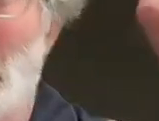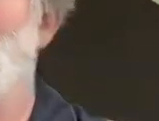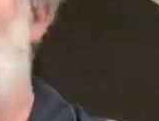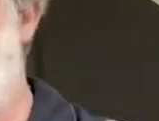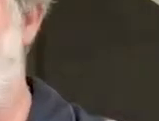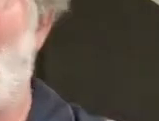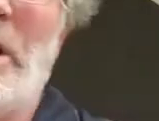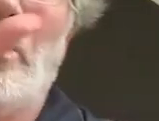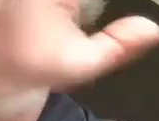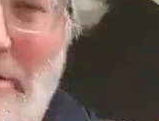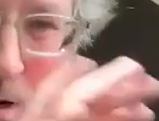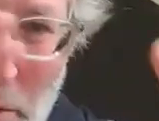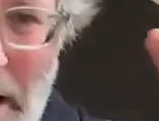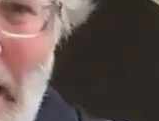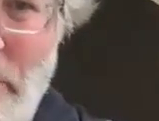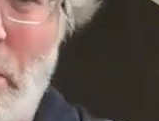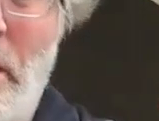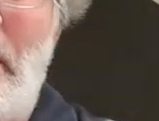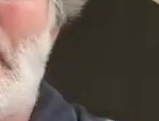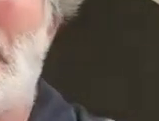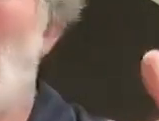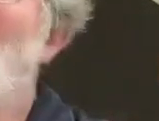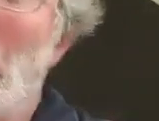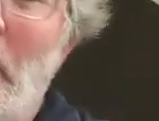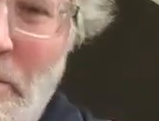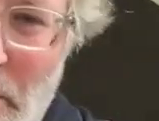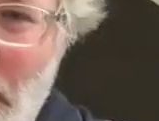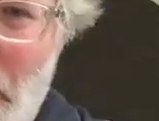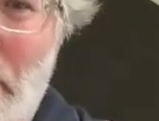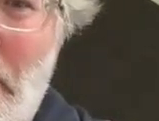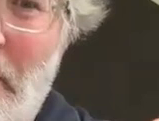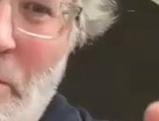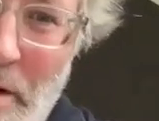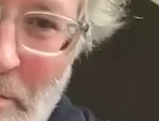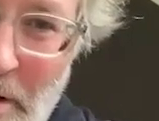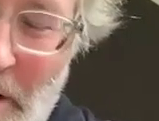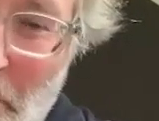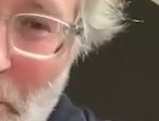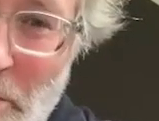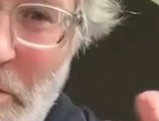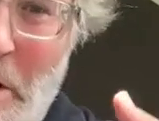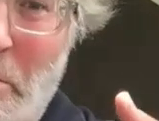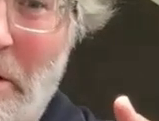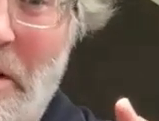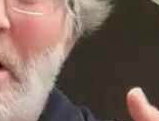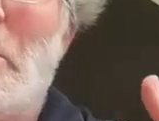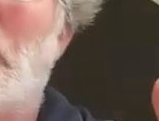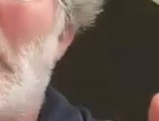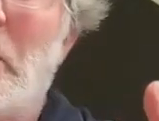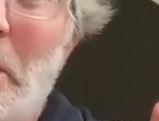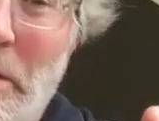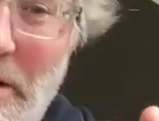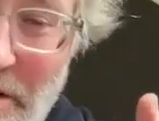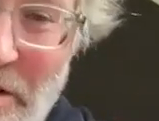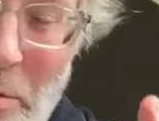other whether it's industry or government or what have you and the opportunities in front of you and i think what what if i could put words in your mouth melissa the